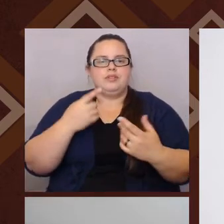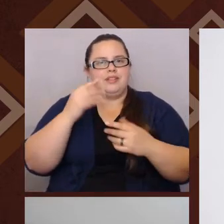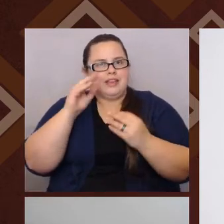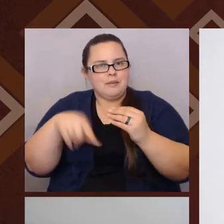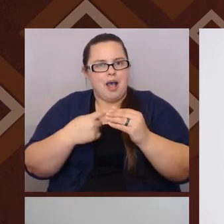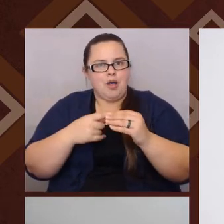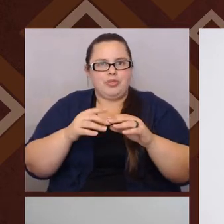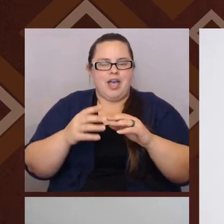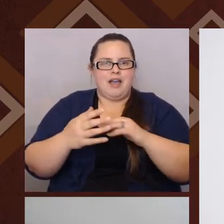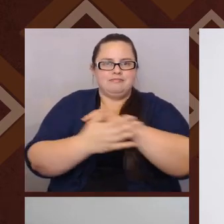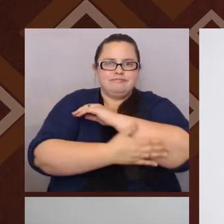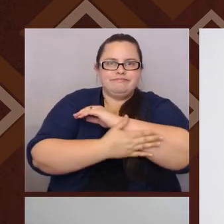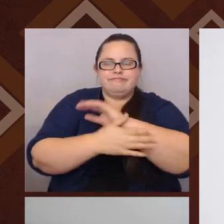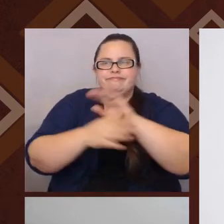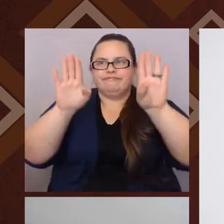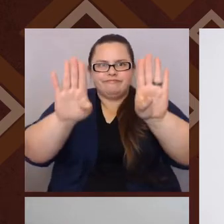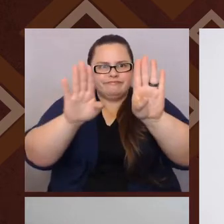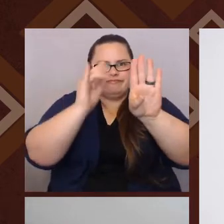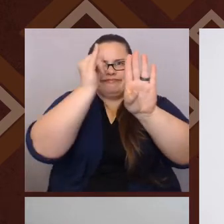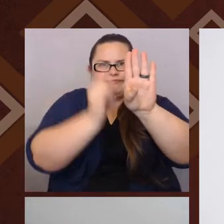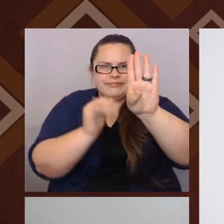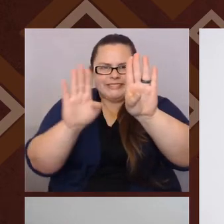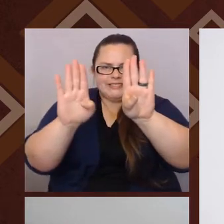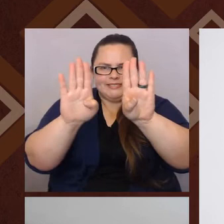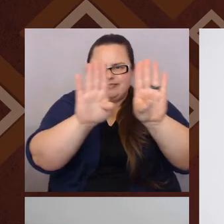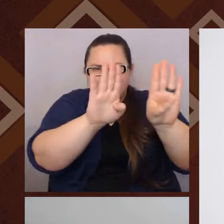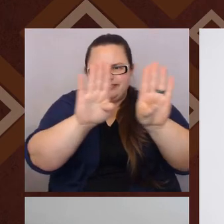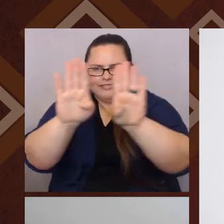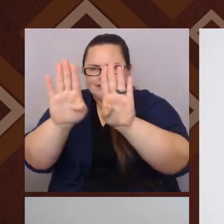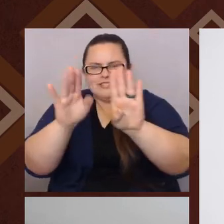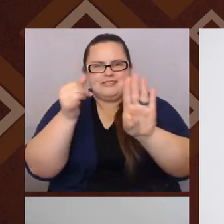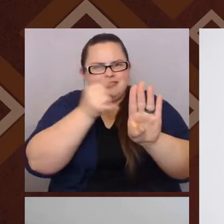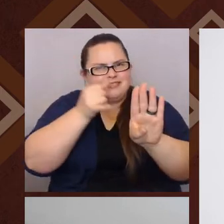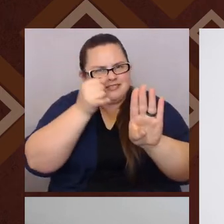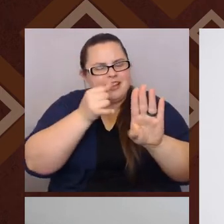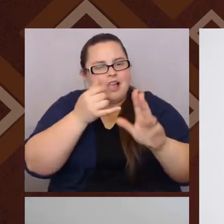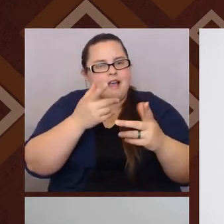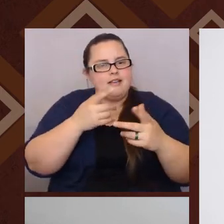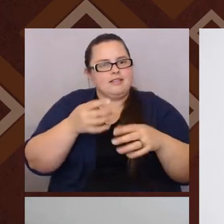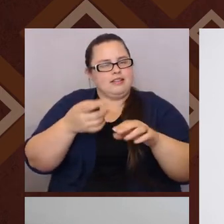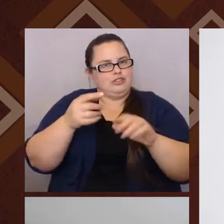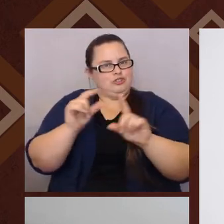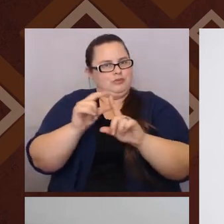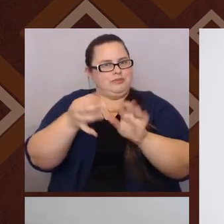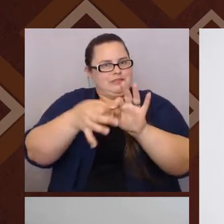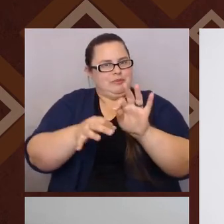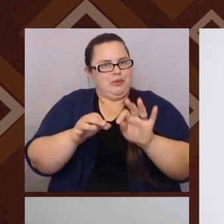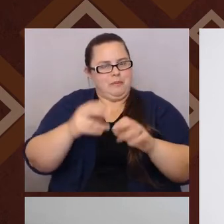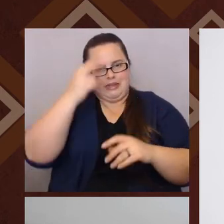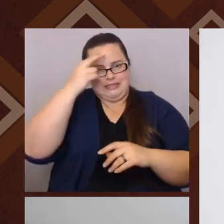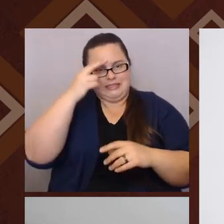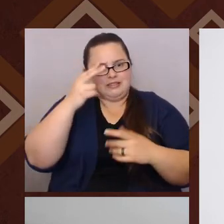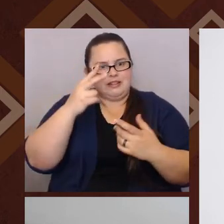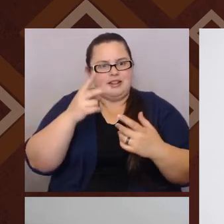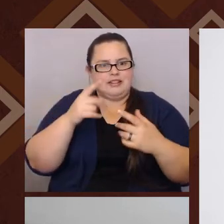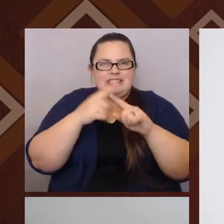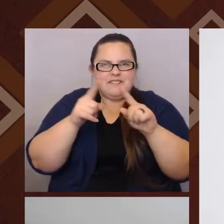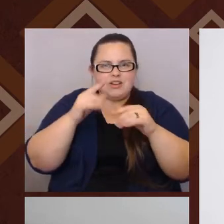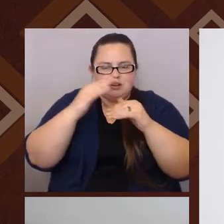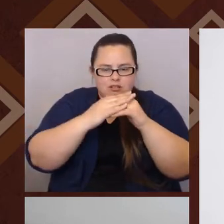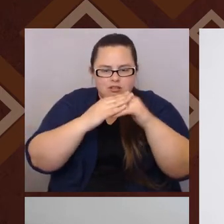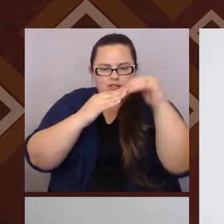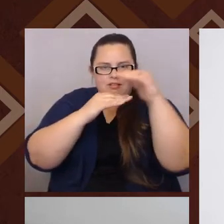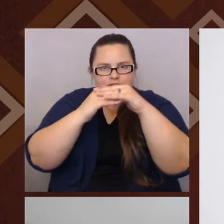enforcement aspect of things, right? Um, just, just as simple as a term as Mexican can, can kind of have all these, these different layers. So, um,